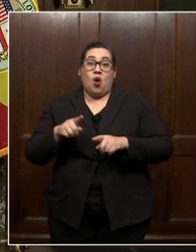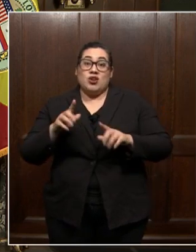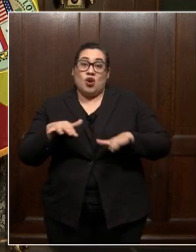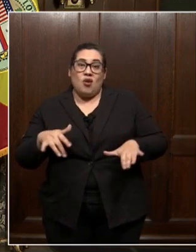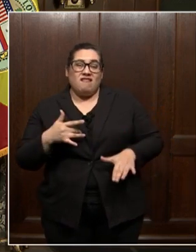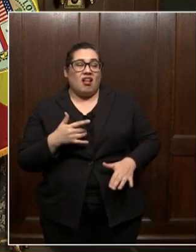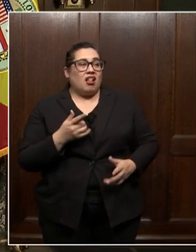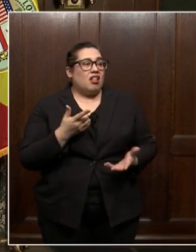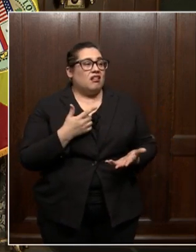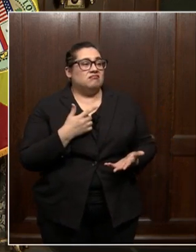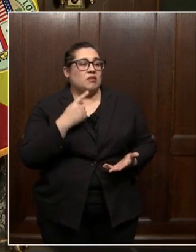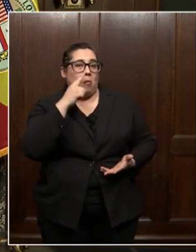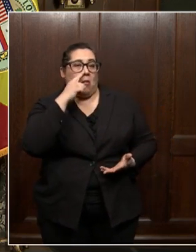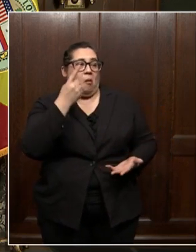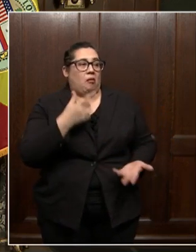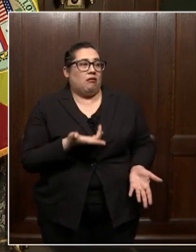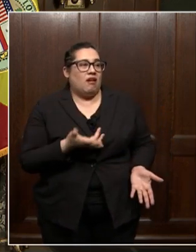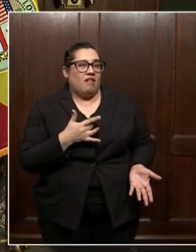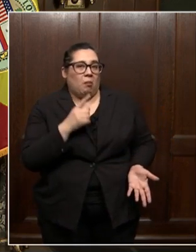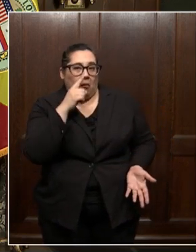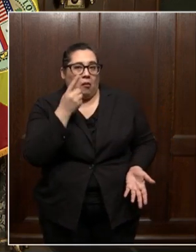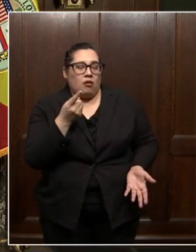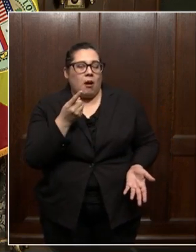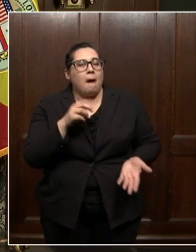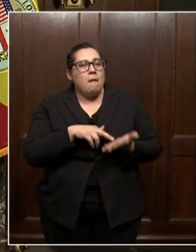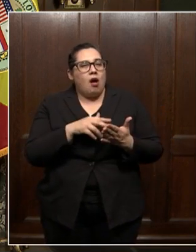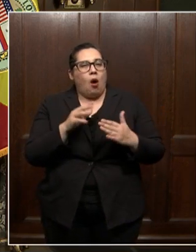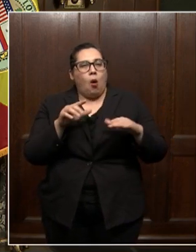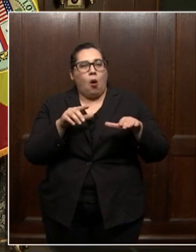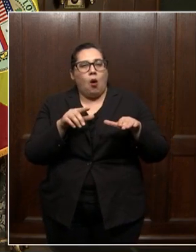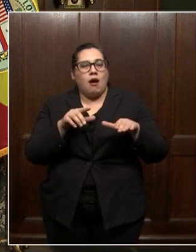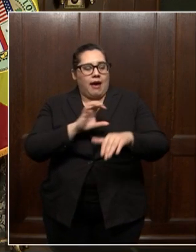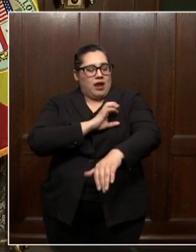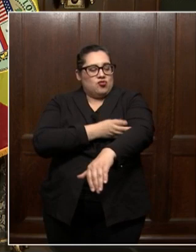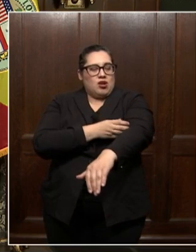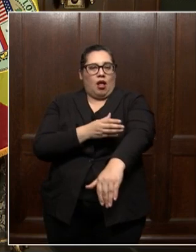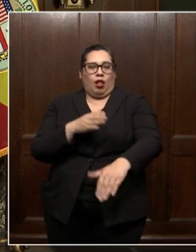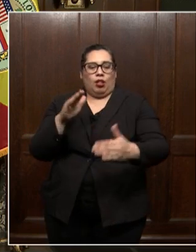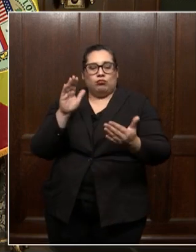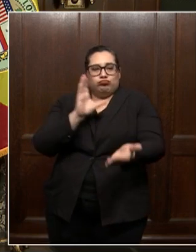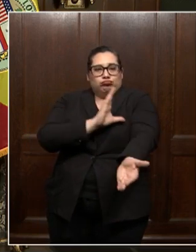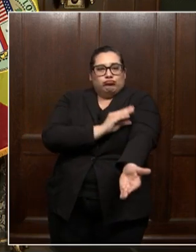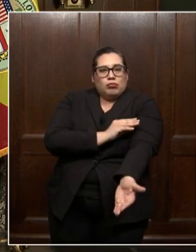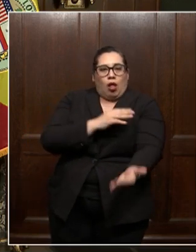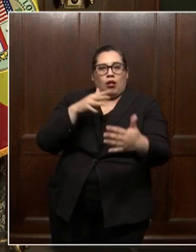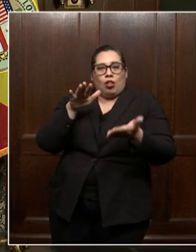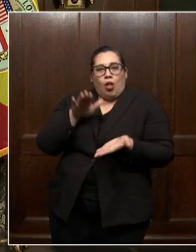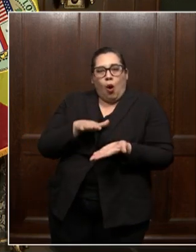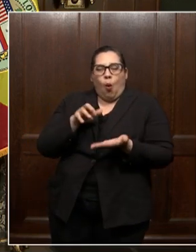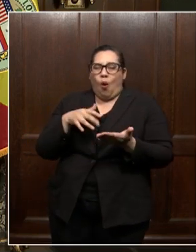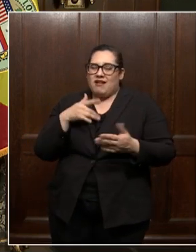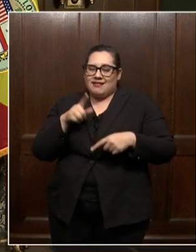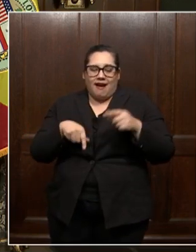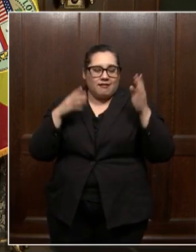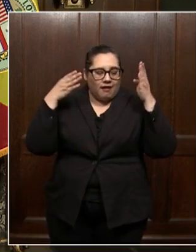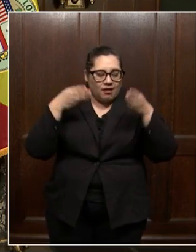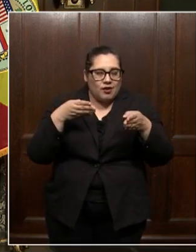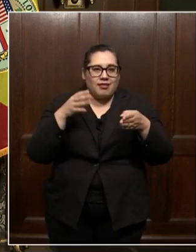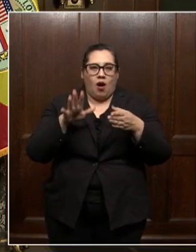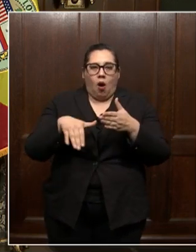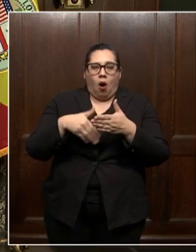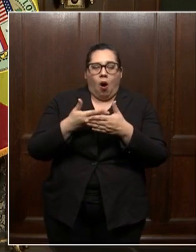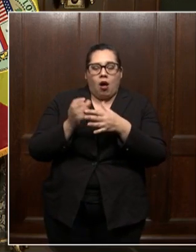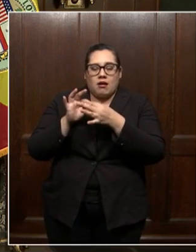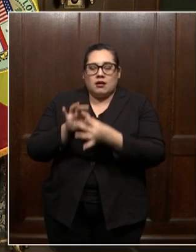I just feel bored or having low energy or just poor concentration. So that's all the symptom of anxiety.